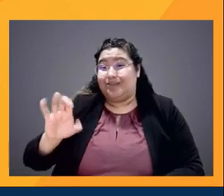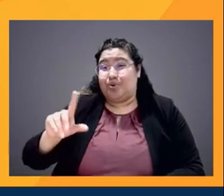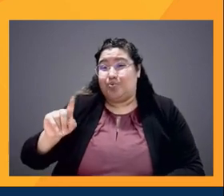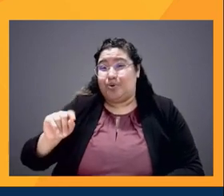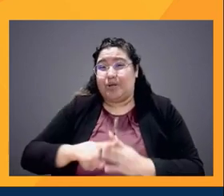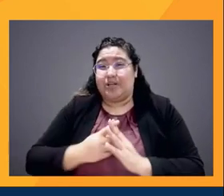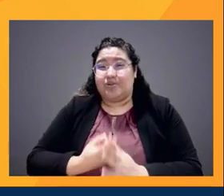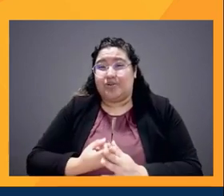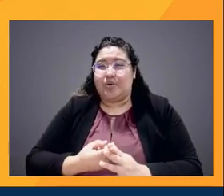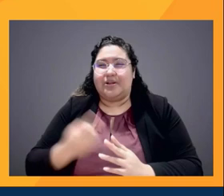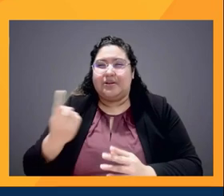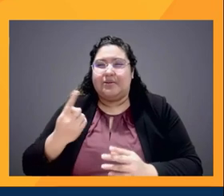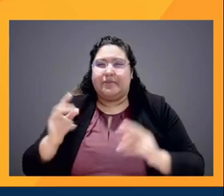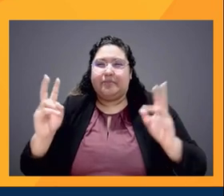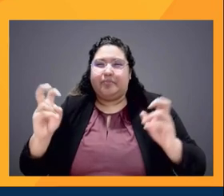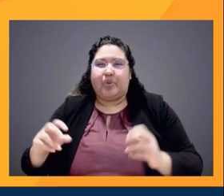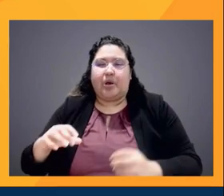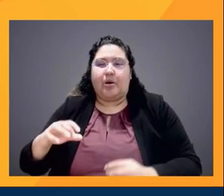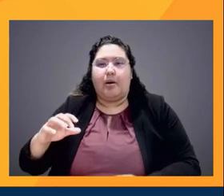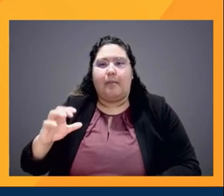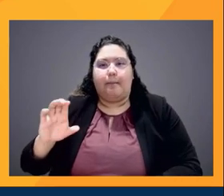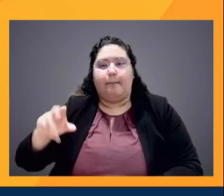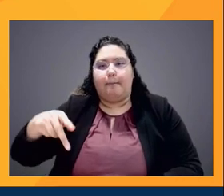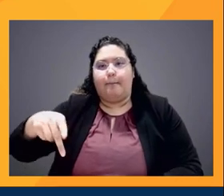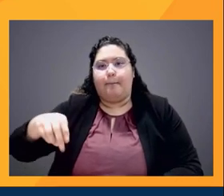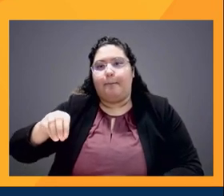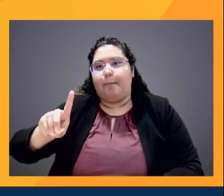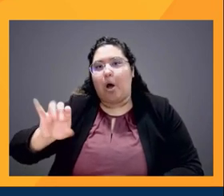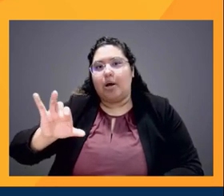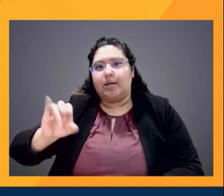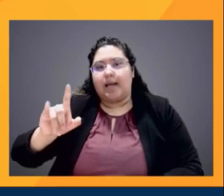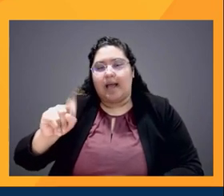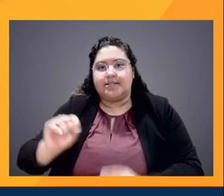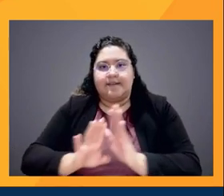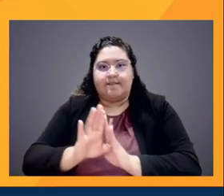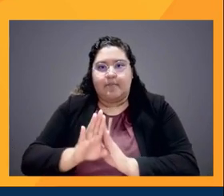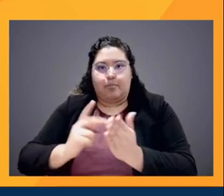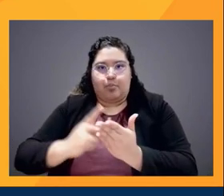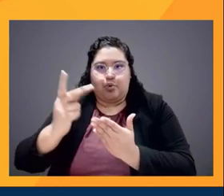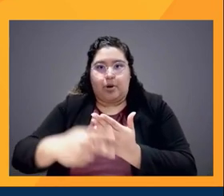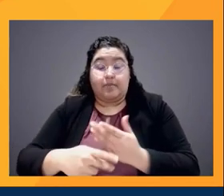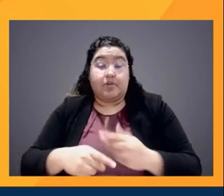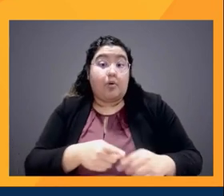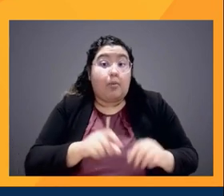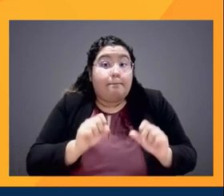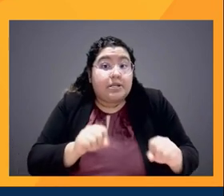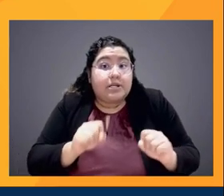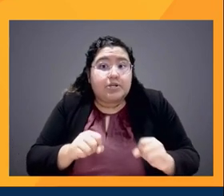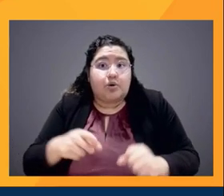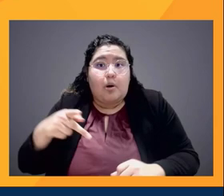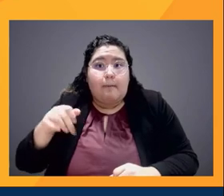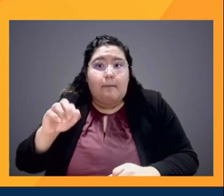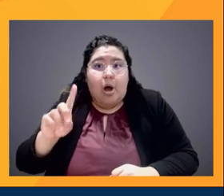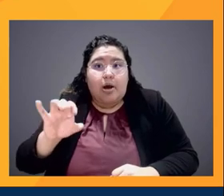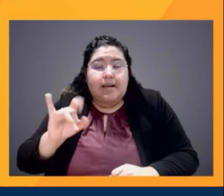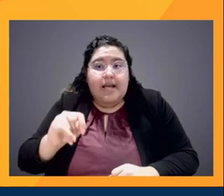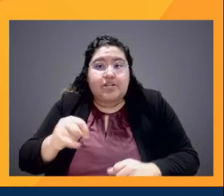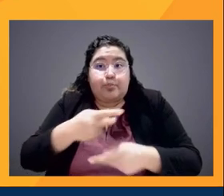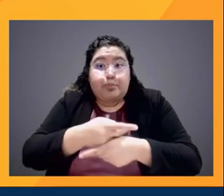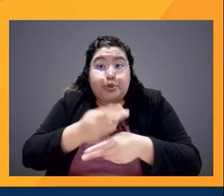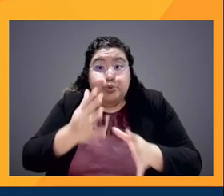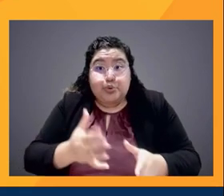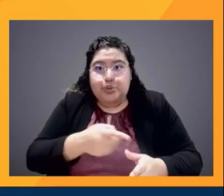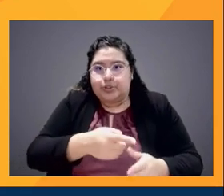where we went out and let potential podcast producers submit their ideas to us and